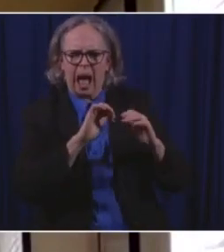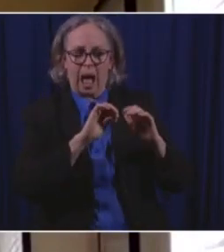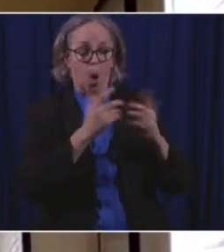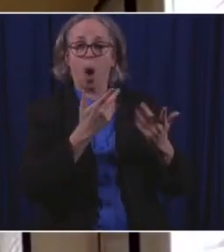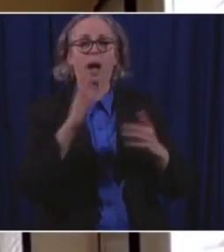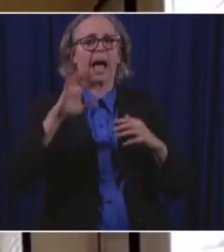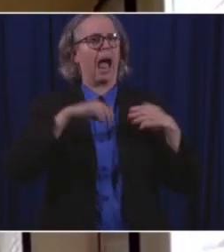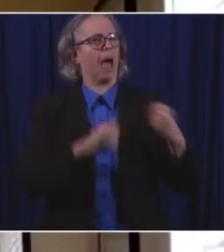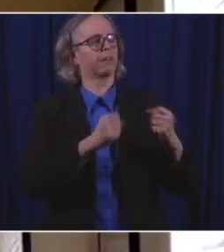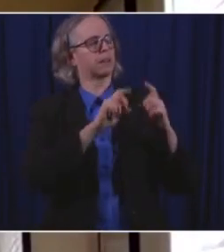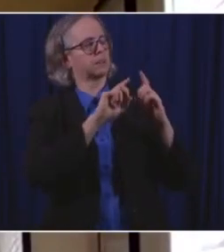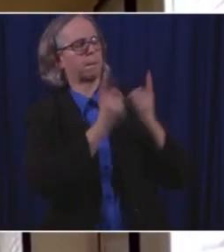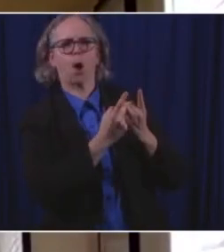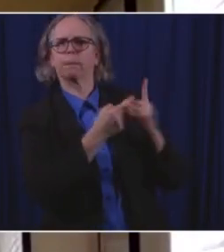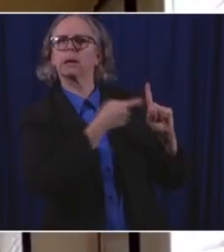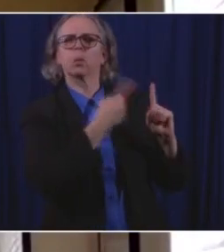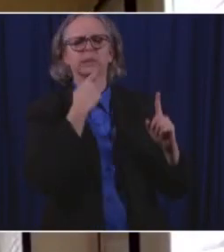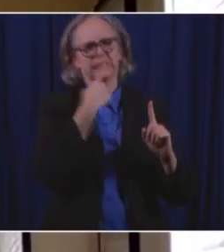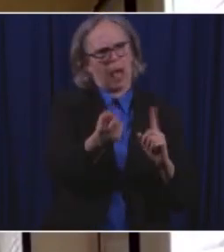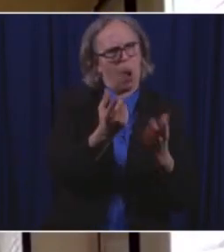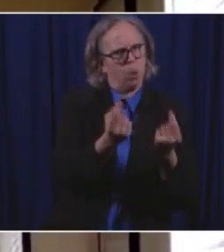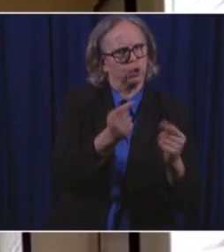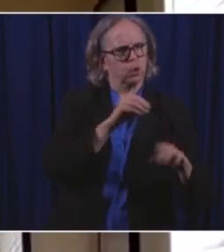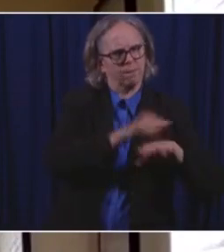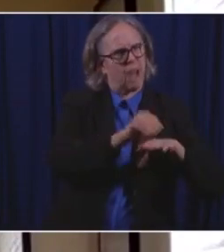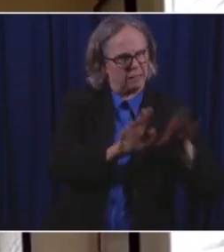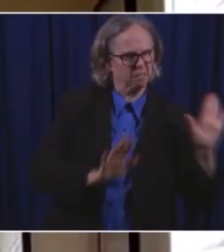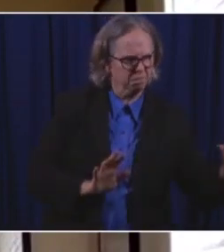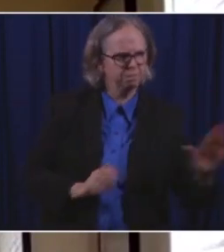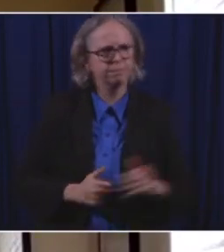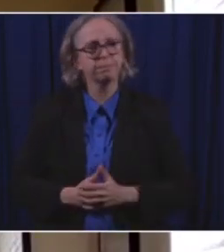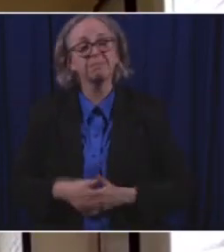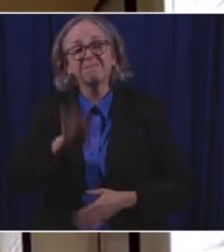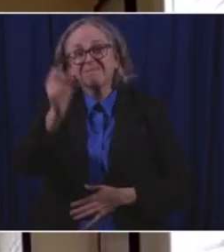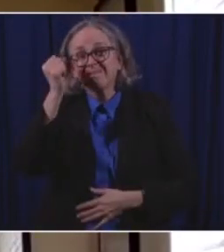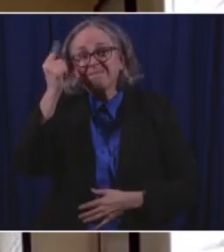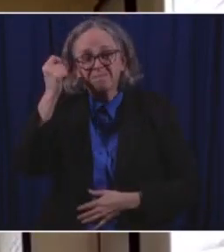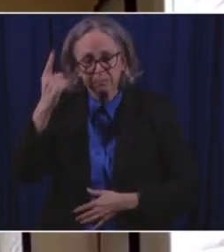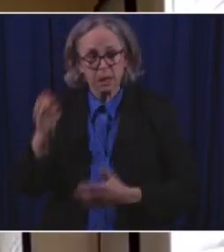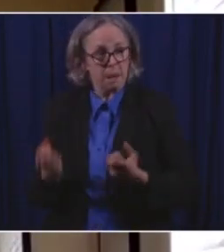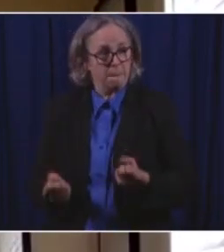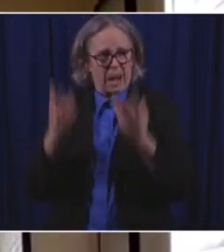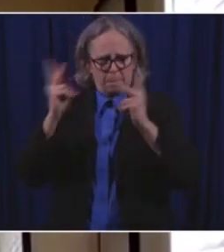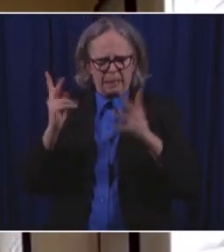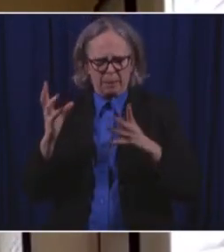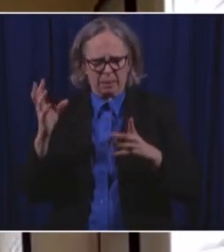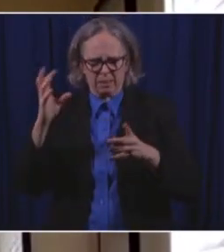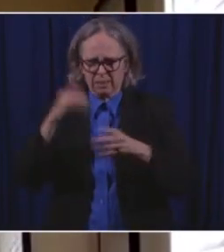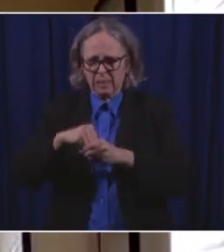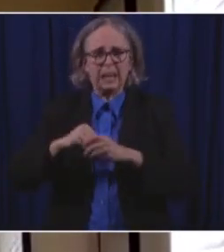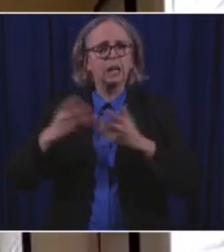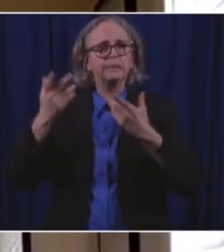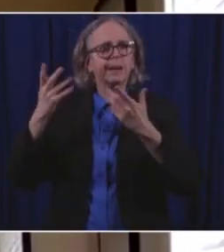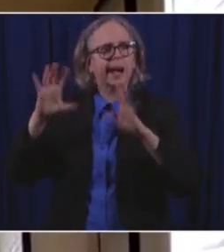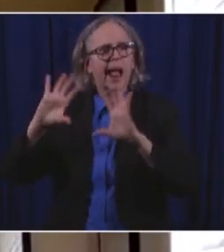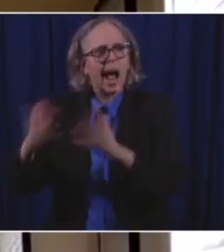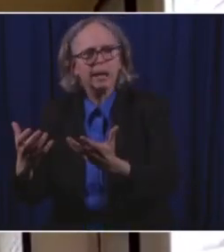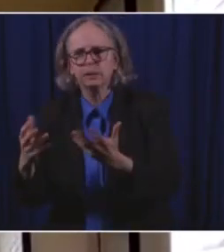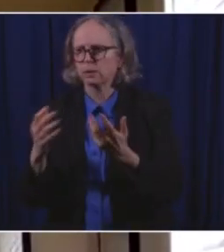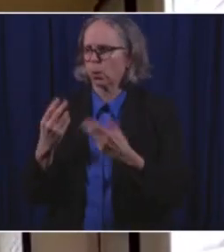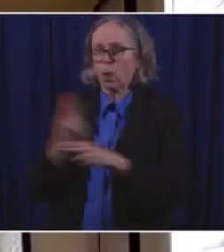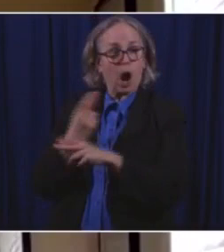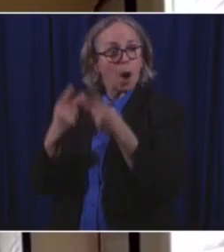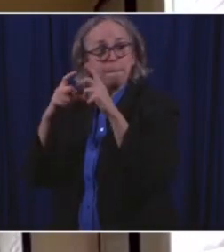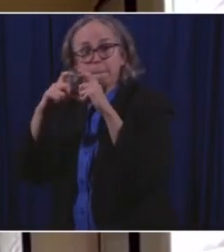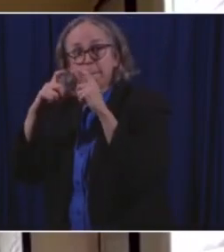be a reasonable option for many in a classroom setting, where distancing and masking are being consistently applied.